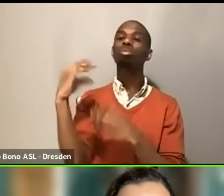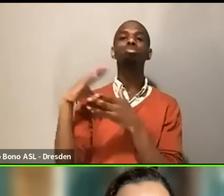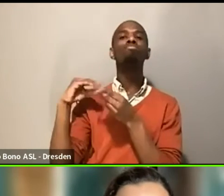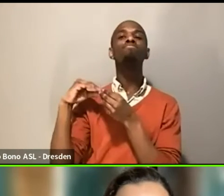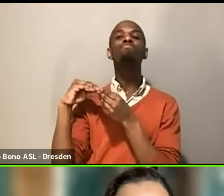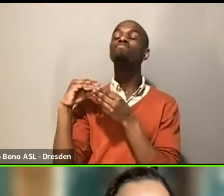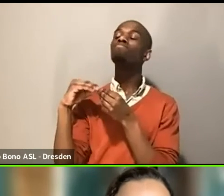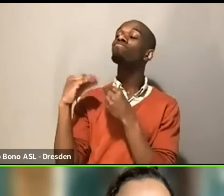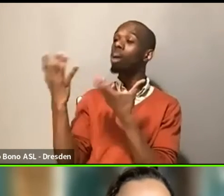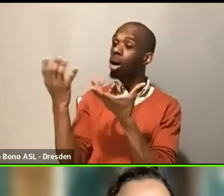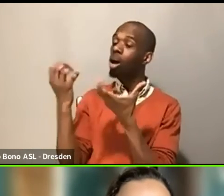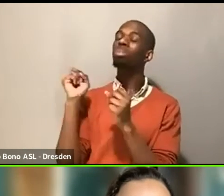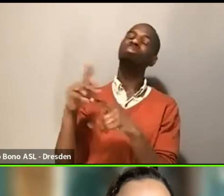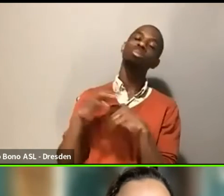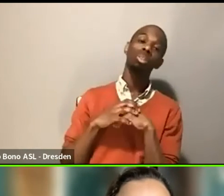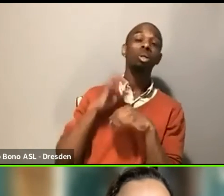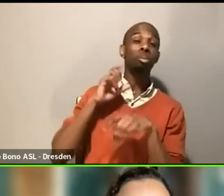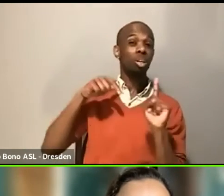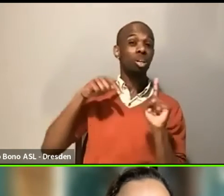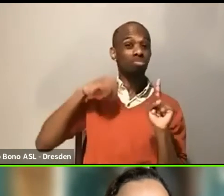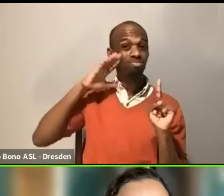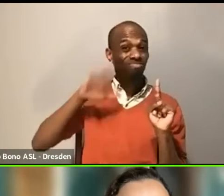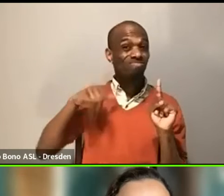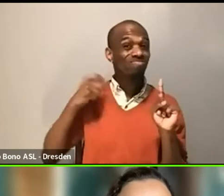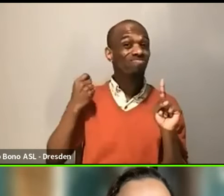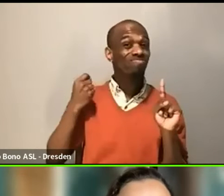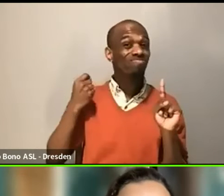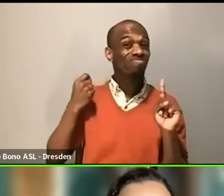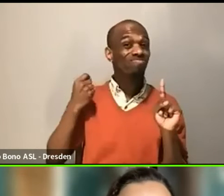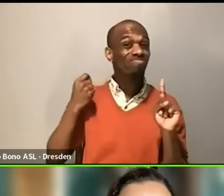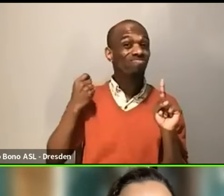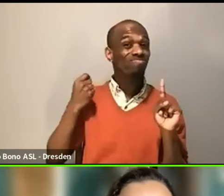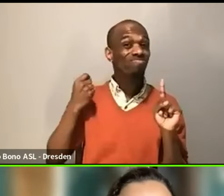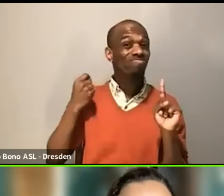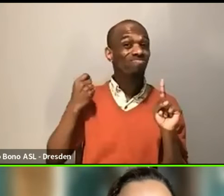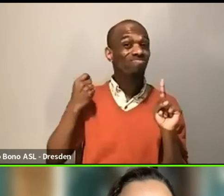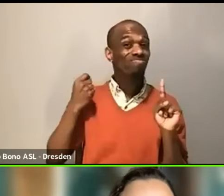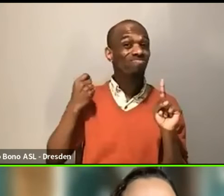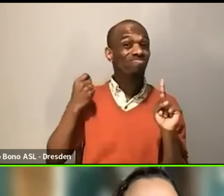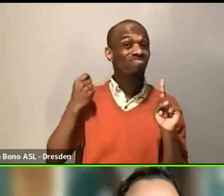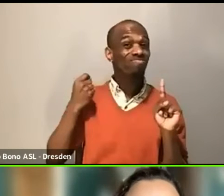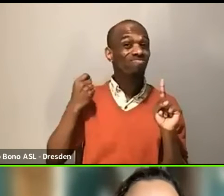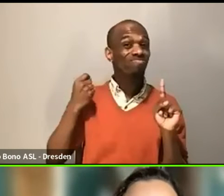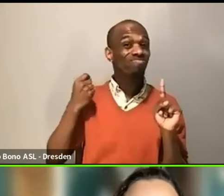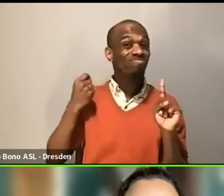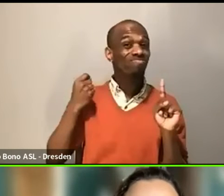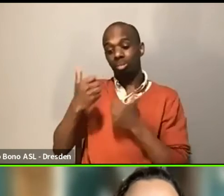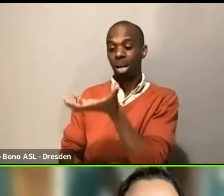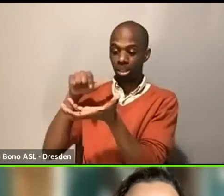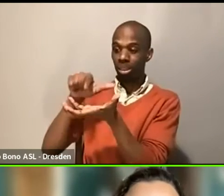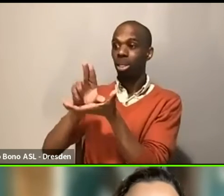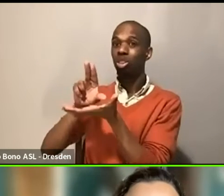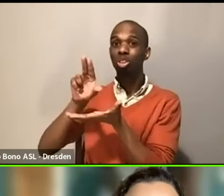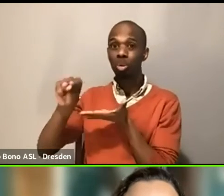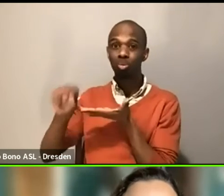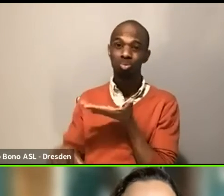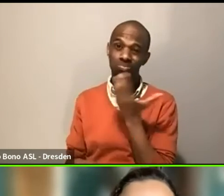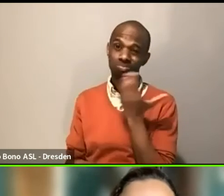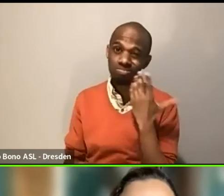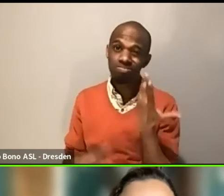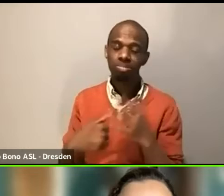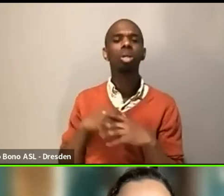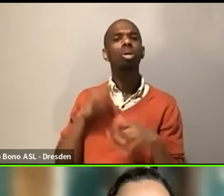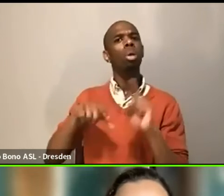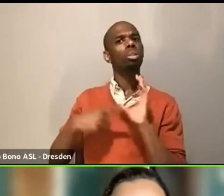say no at some points, but I would rather people come to me because sometimes there are really easy things. Things are like, oh, I never thought of that. Like that makes sense. Right.